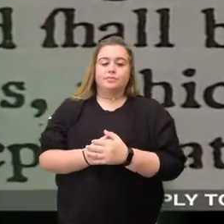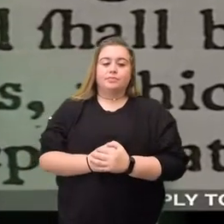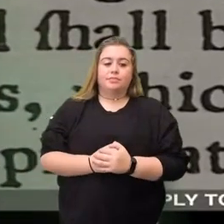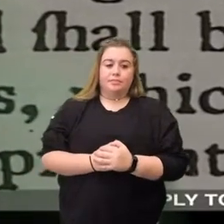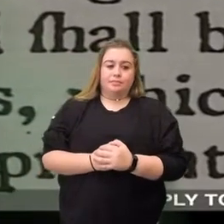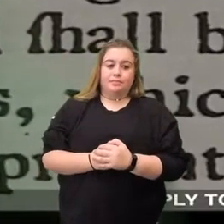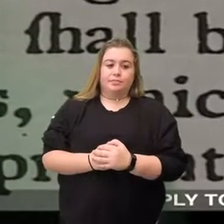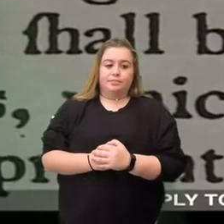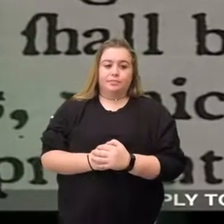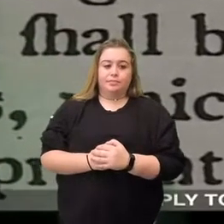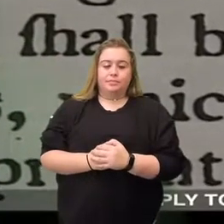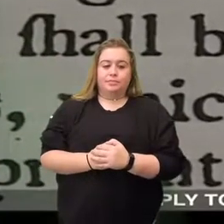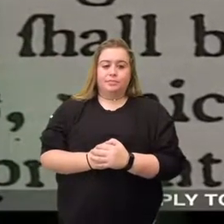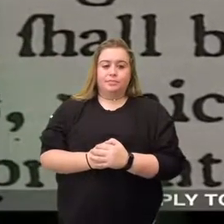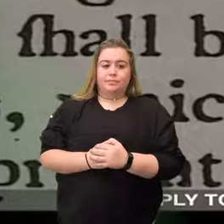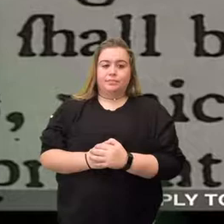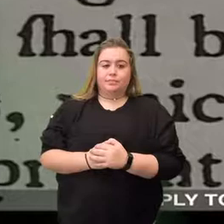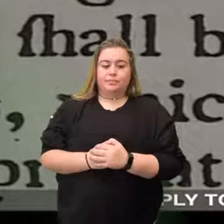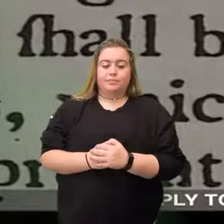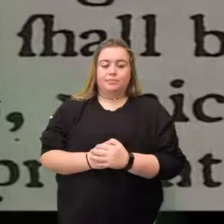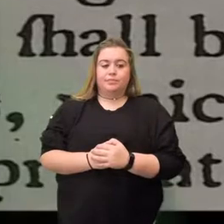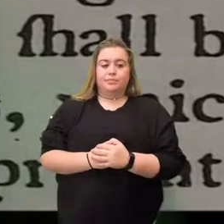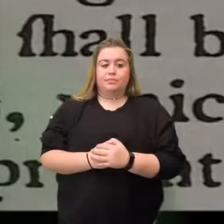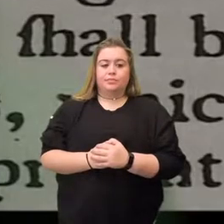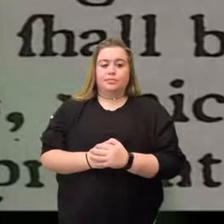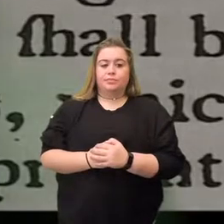be simply too big and too powerful.